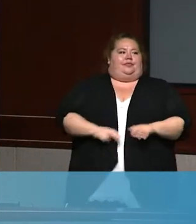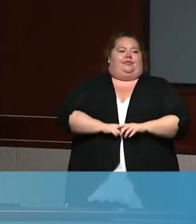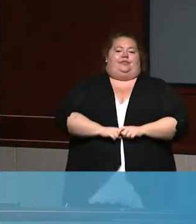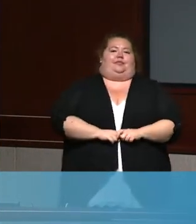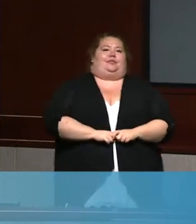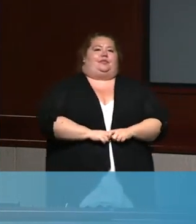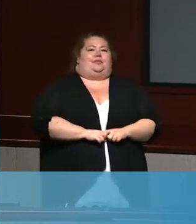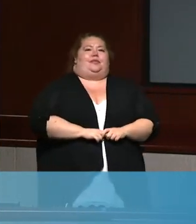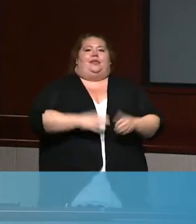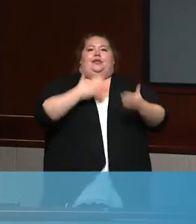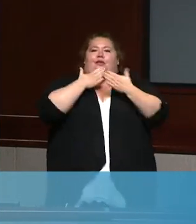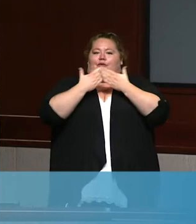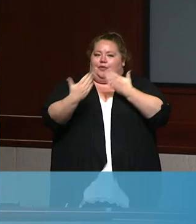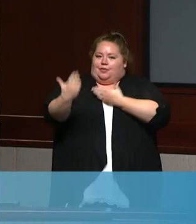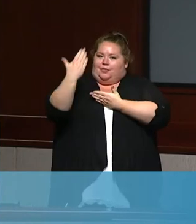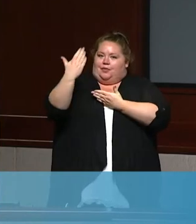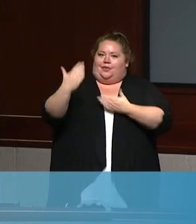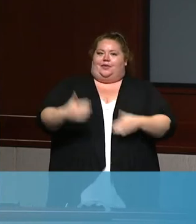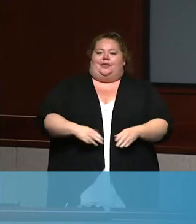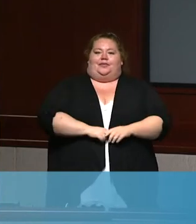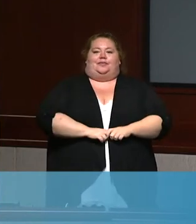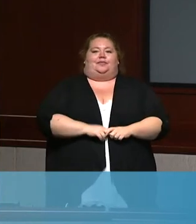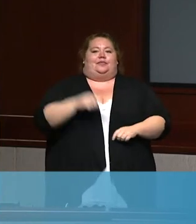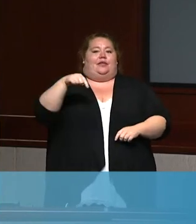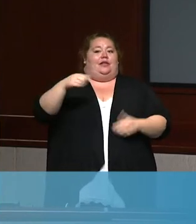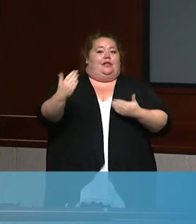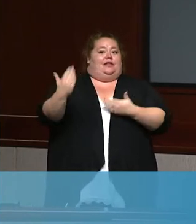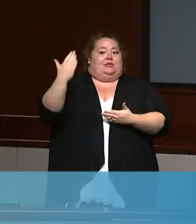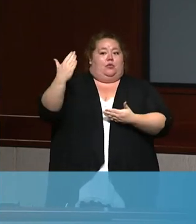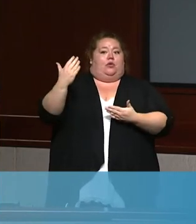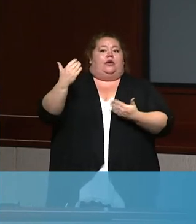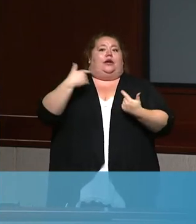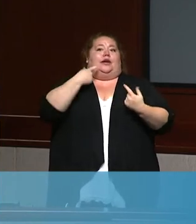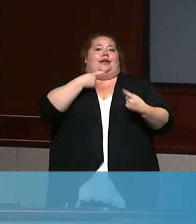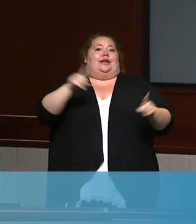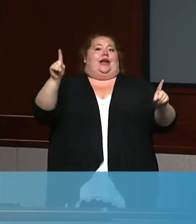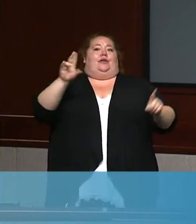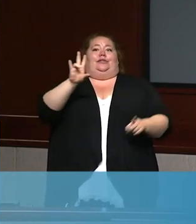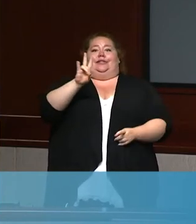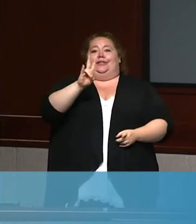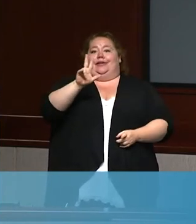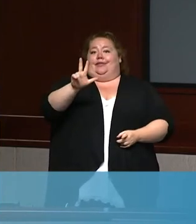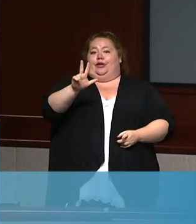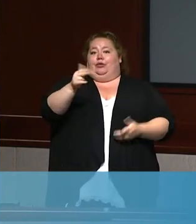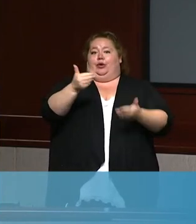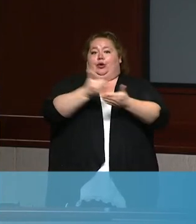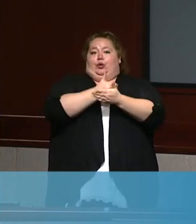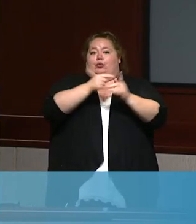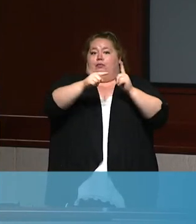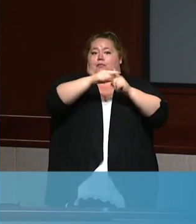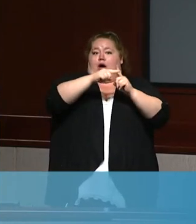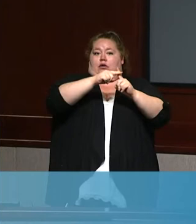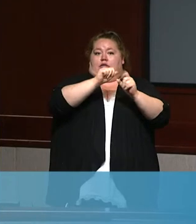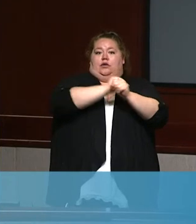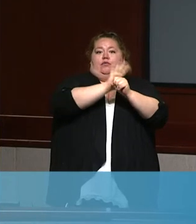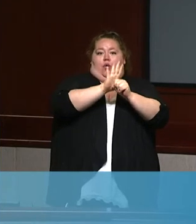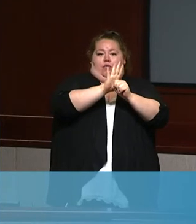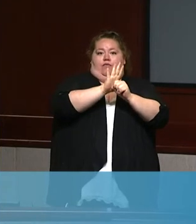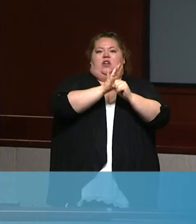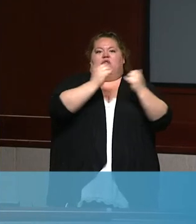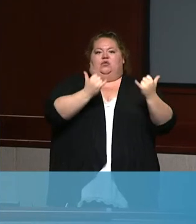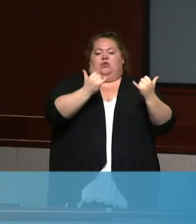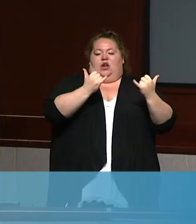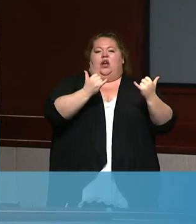Good morning. This morning we are announcing 73 new COVID-19 cases that have been